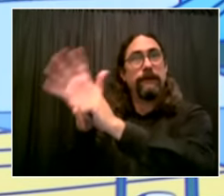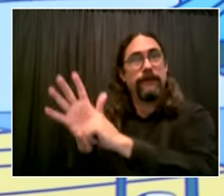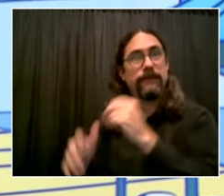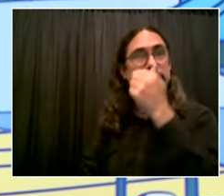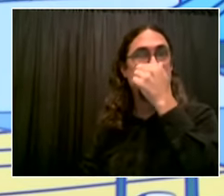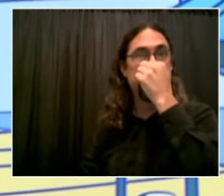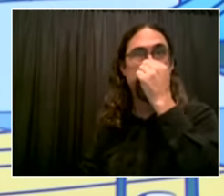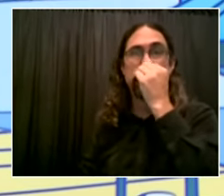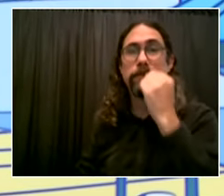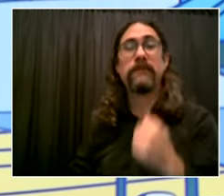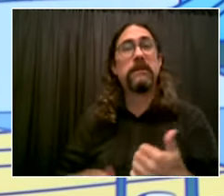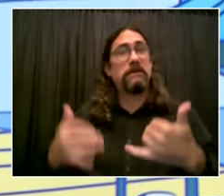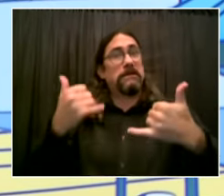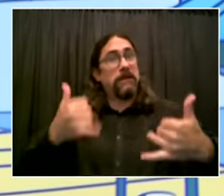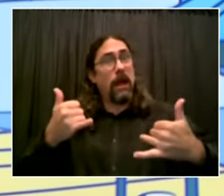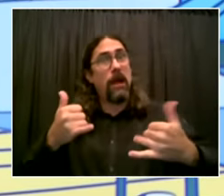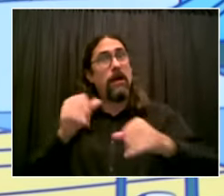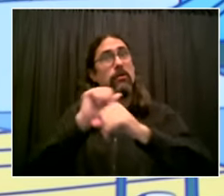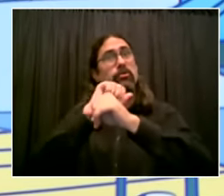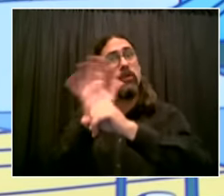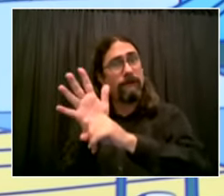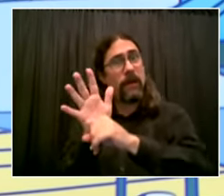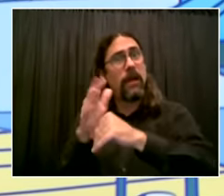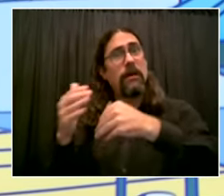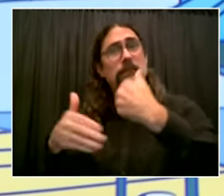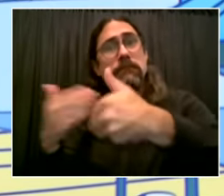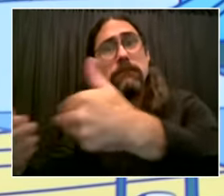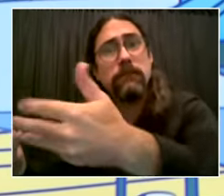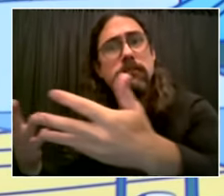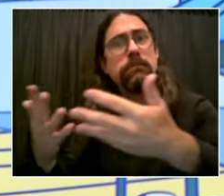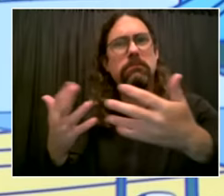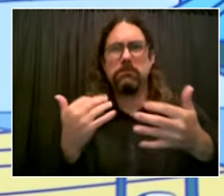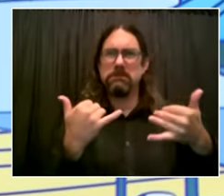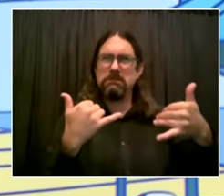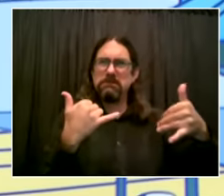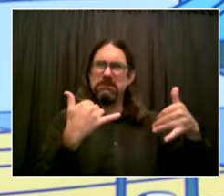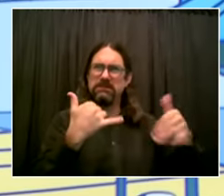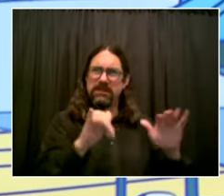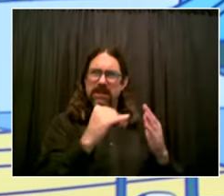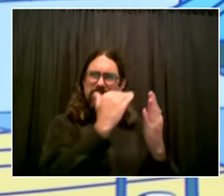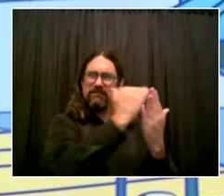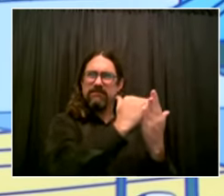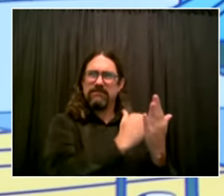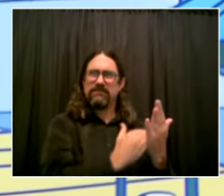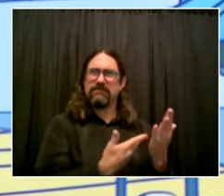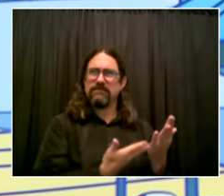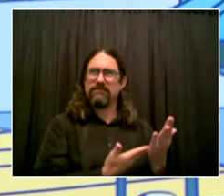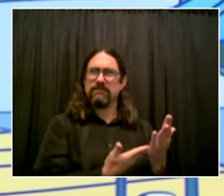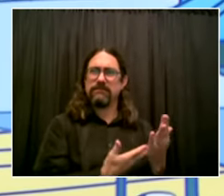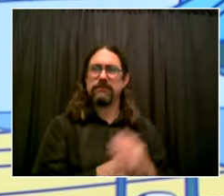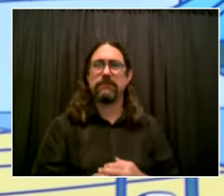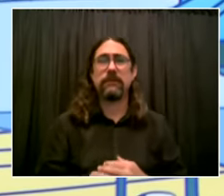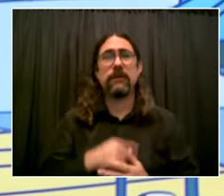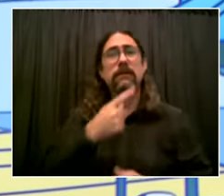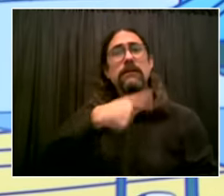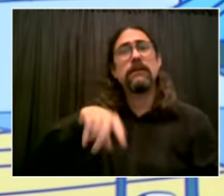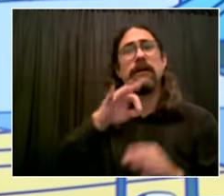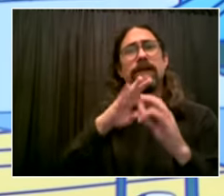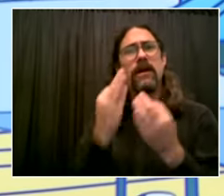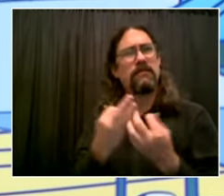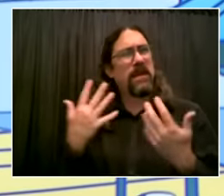uh to understand help will definitely be there for them that is the specific group we will make specific uh